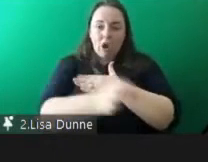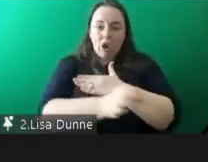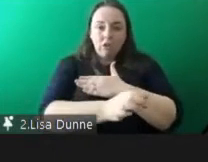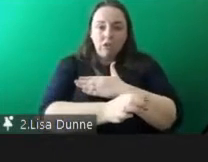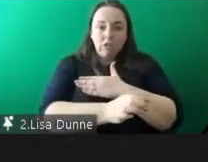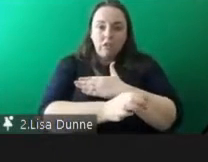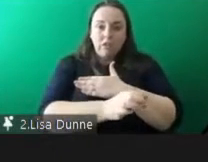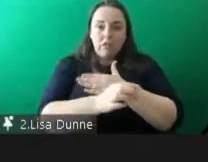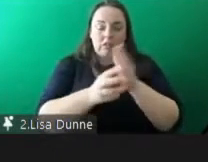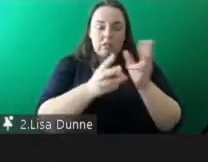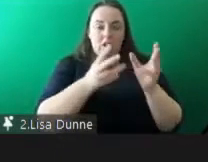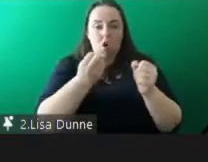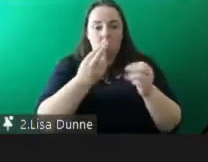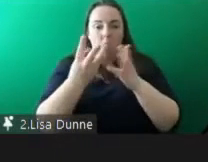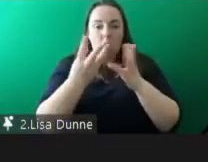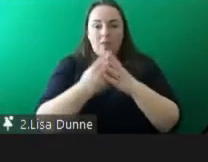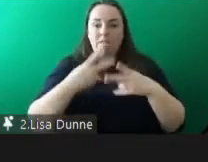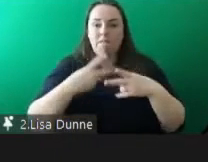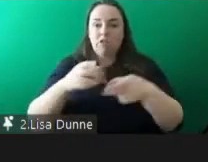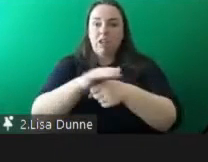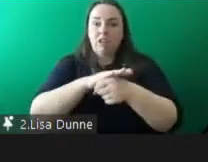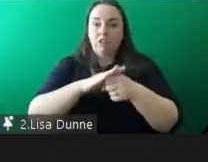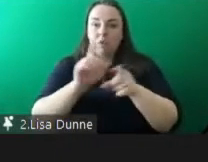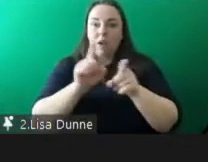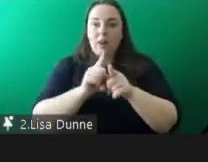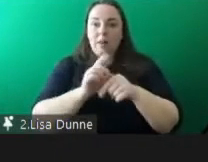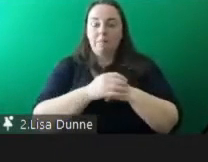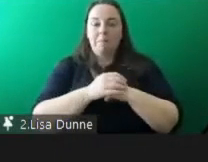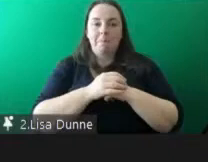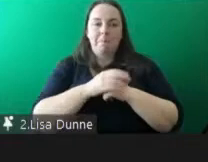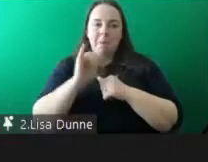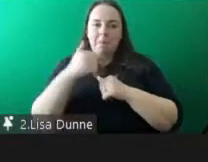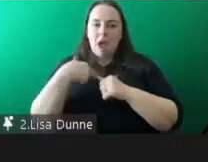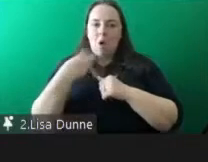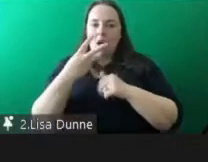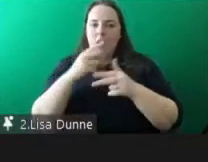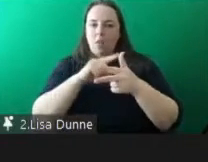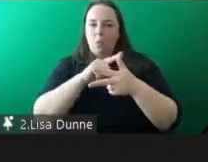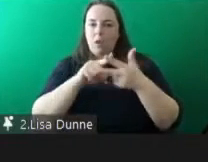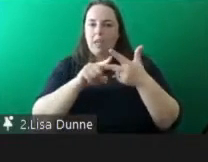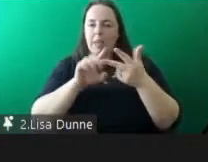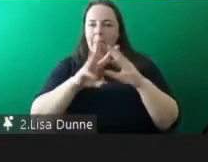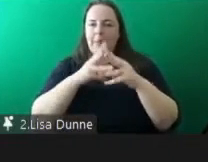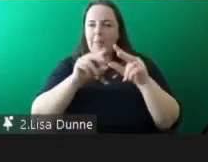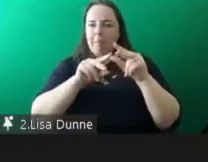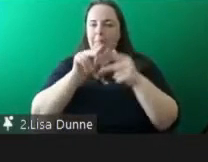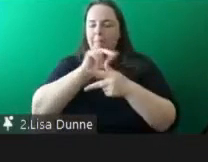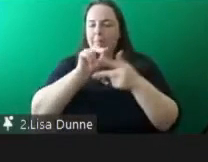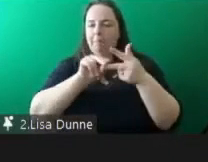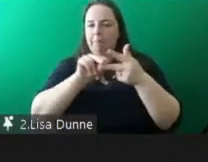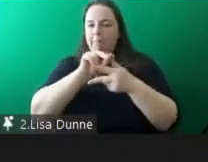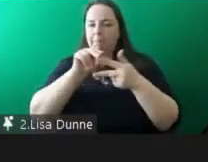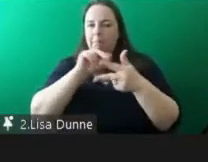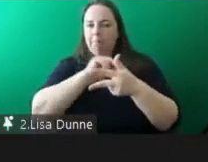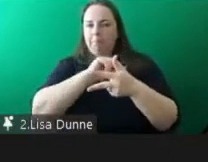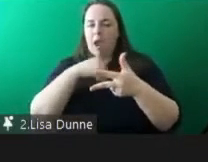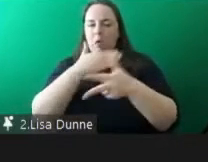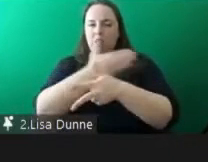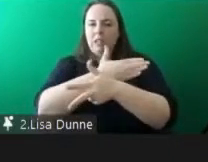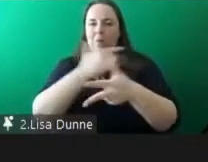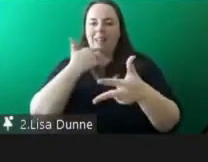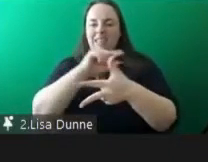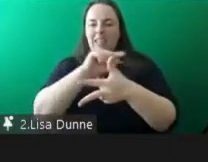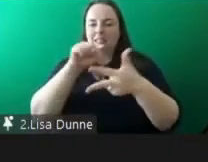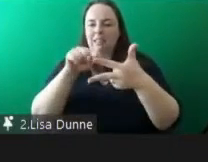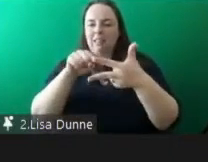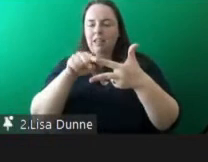uh sector i might start uh break the order and in which the three points are listed here by starting with the journey one of